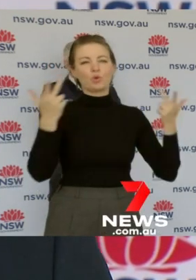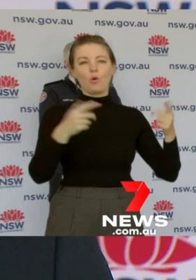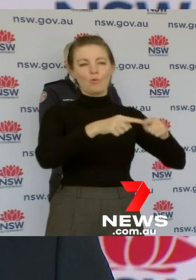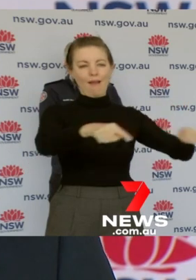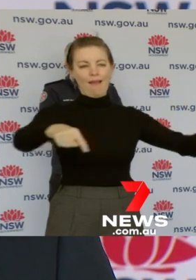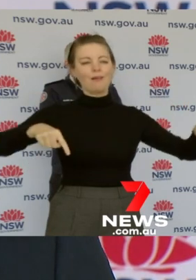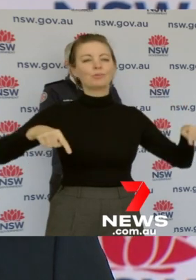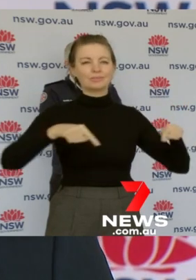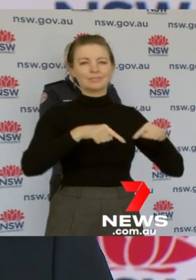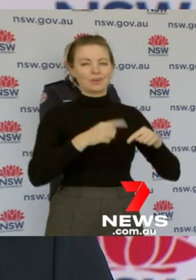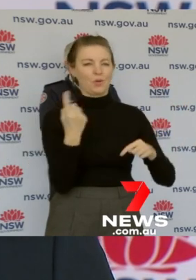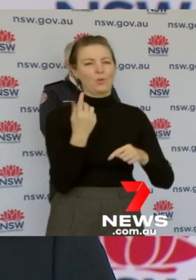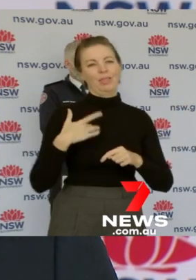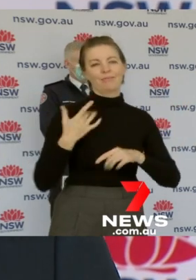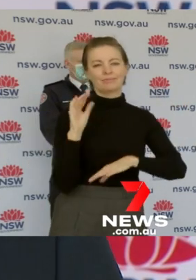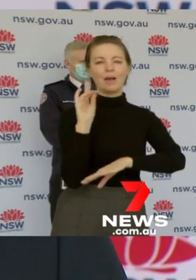where that is.